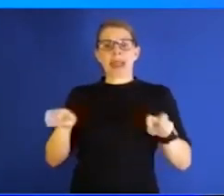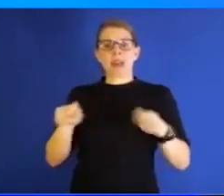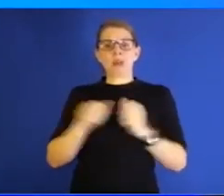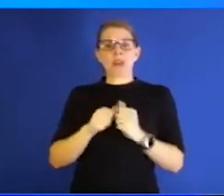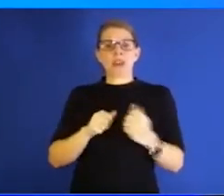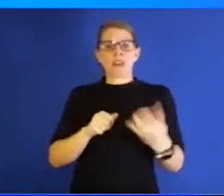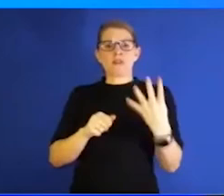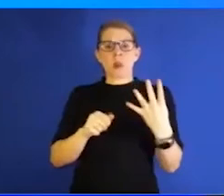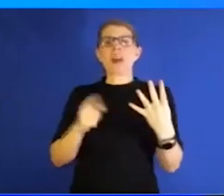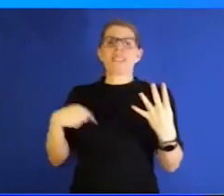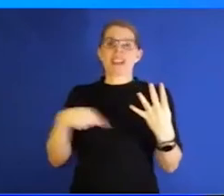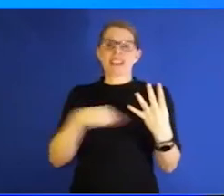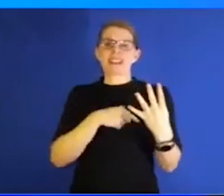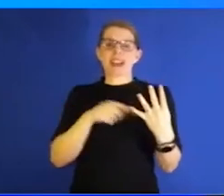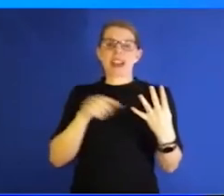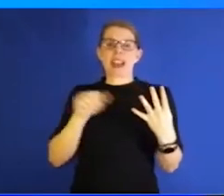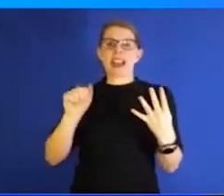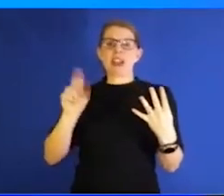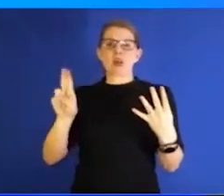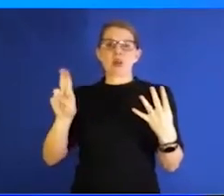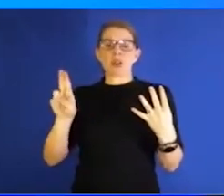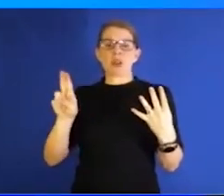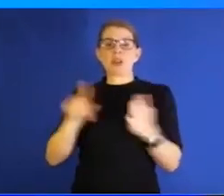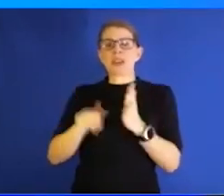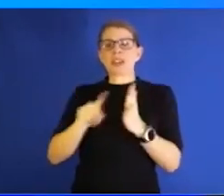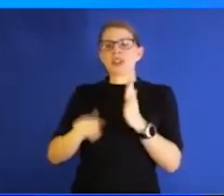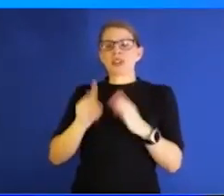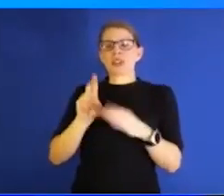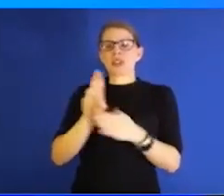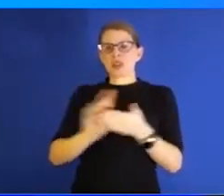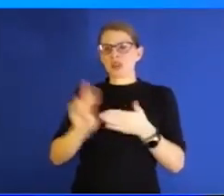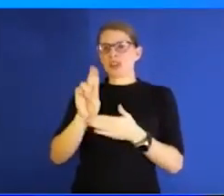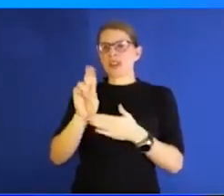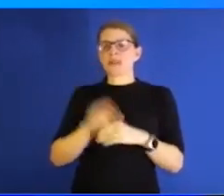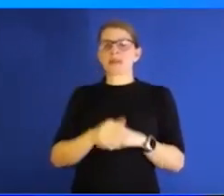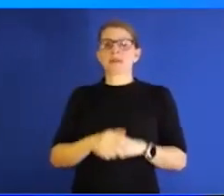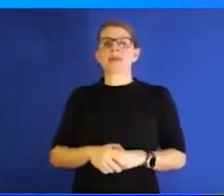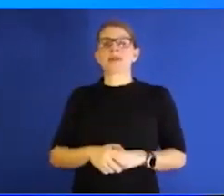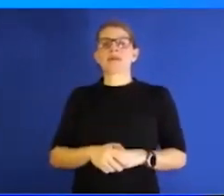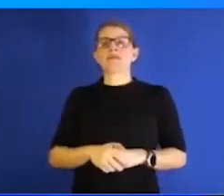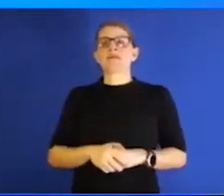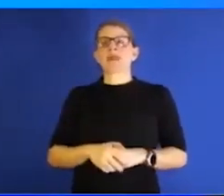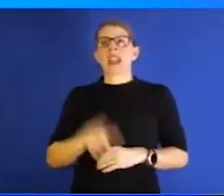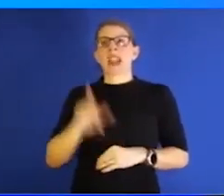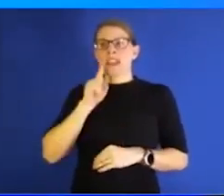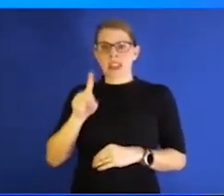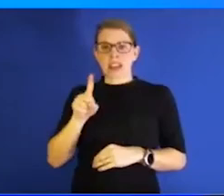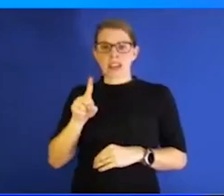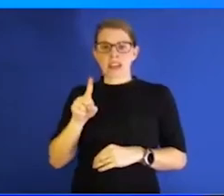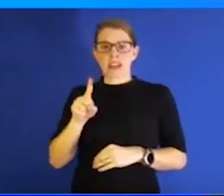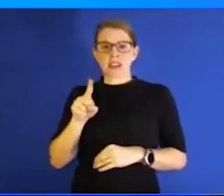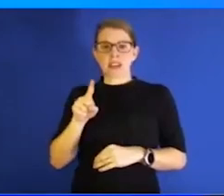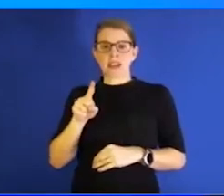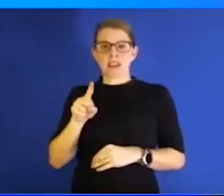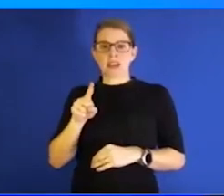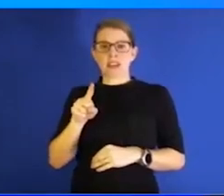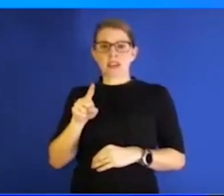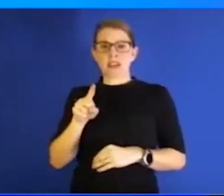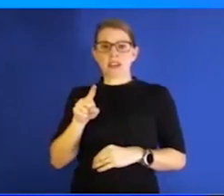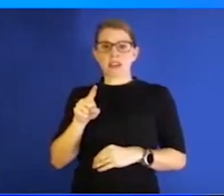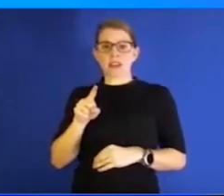of us in the AAU, the research universities that have physicians at the helm. And I think to the person we all agreed, it probably didn't give us any more credibility.